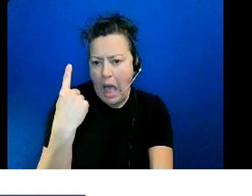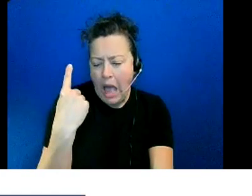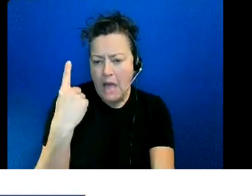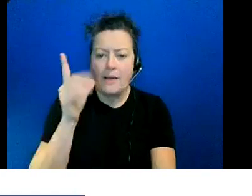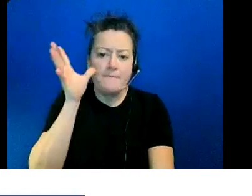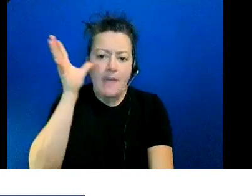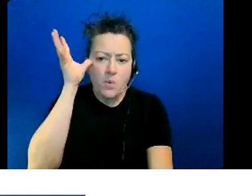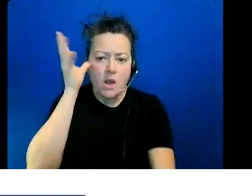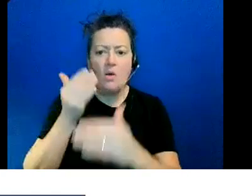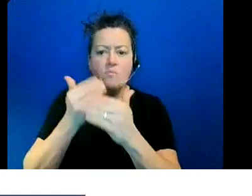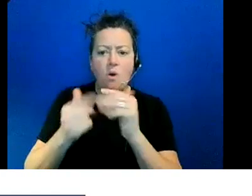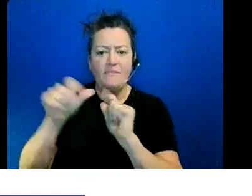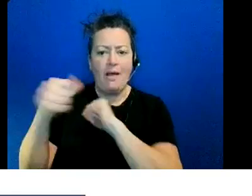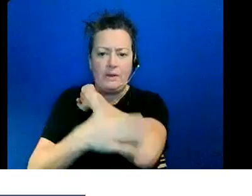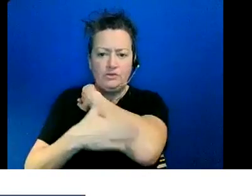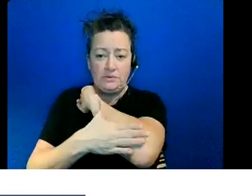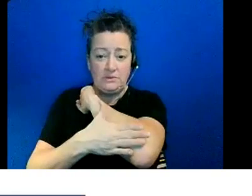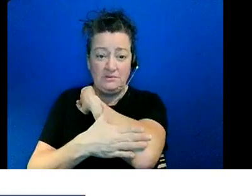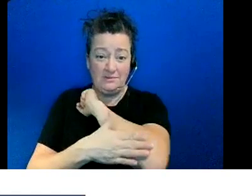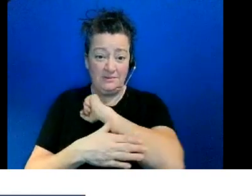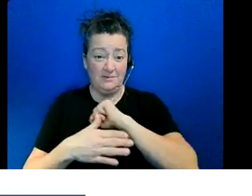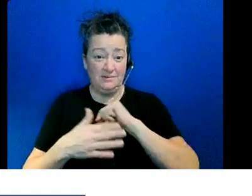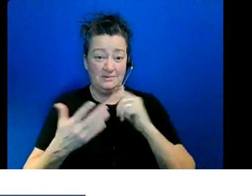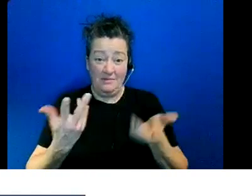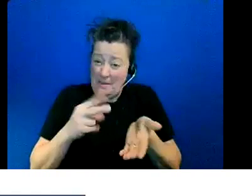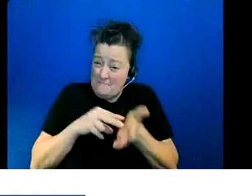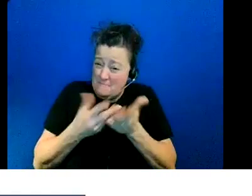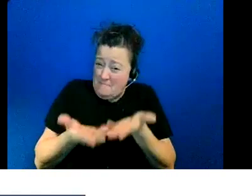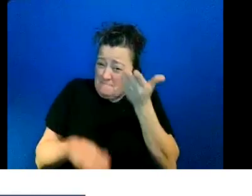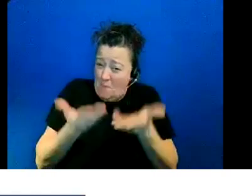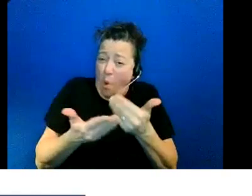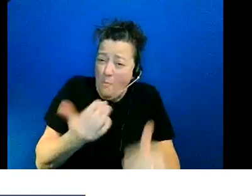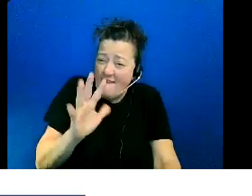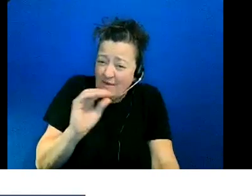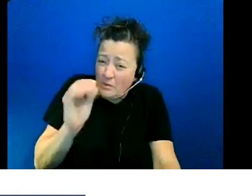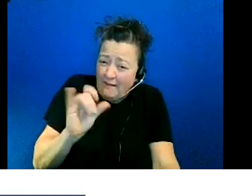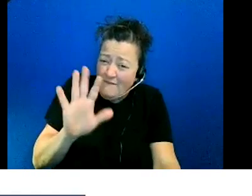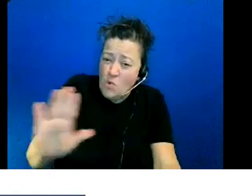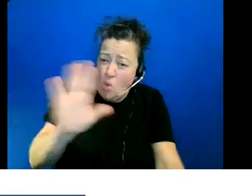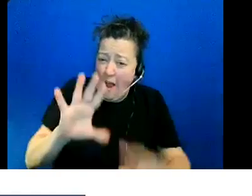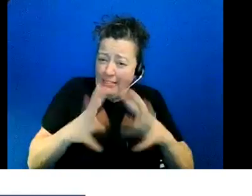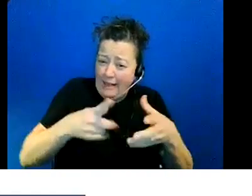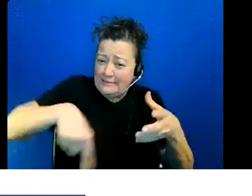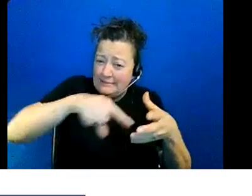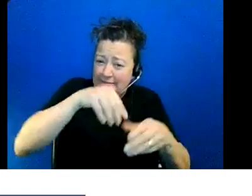so half of your class to say comes from a multicultural environment